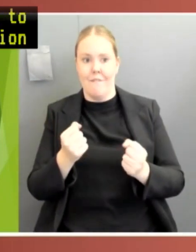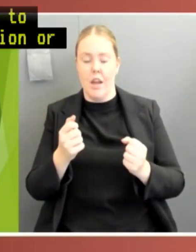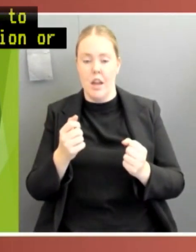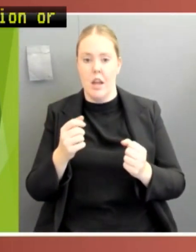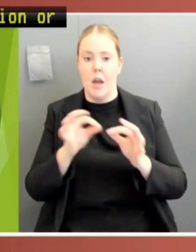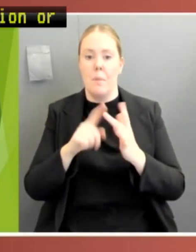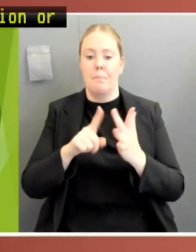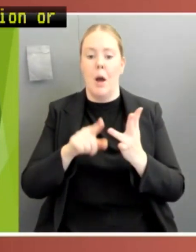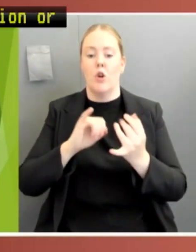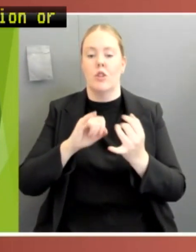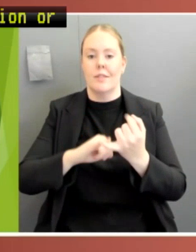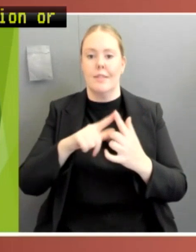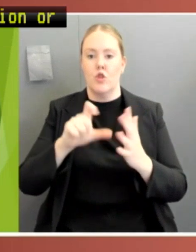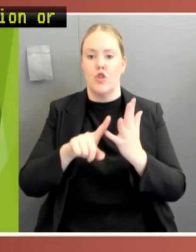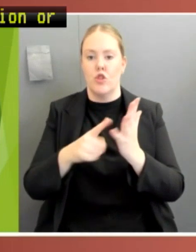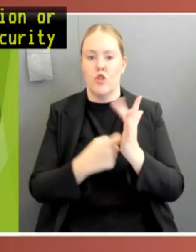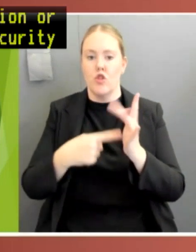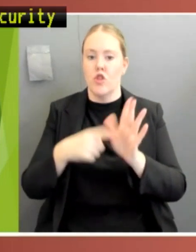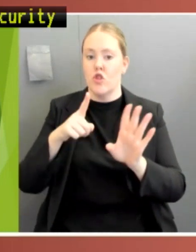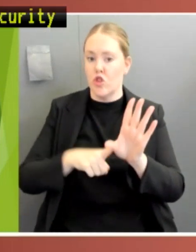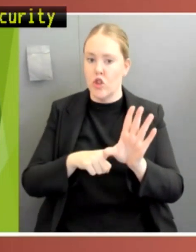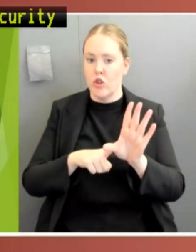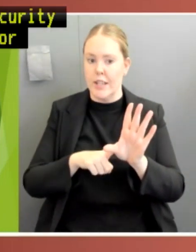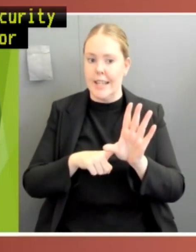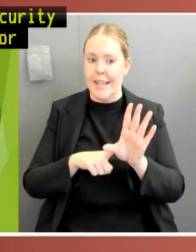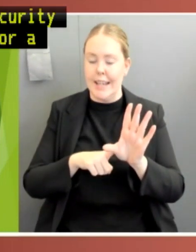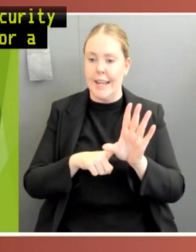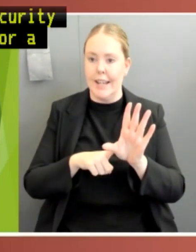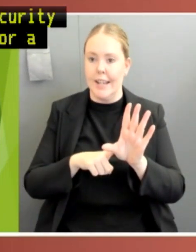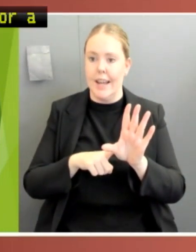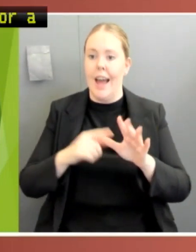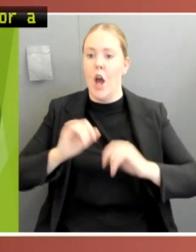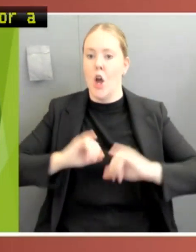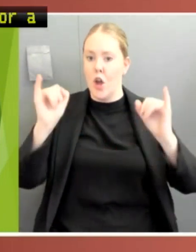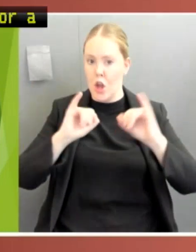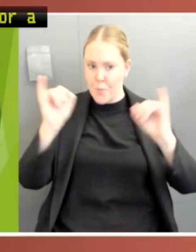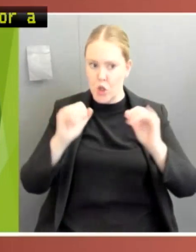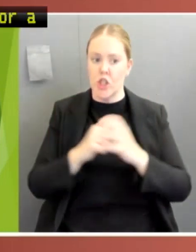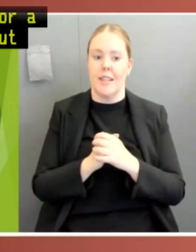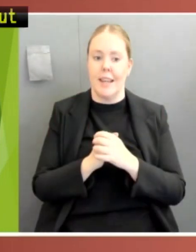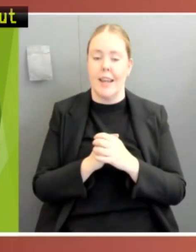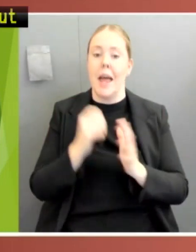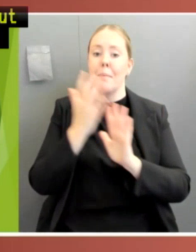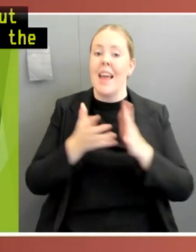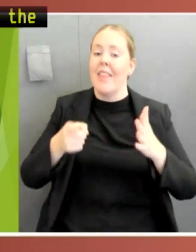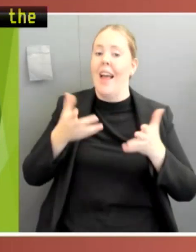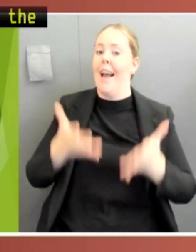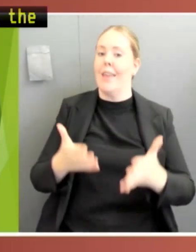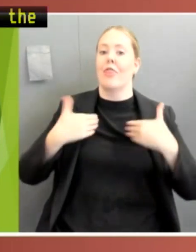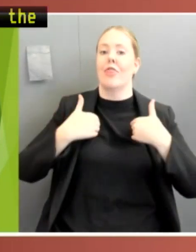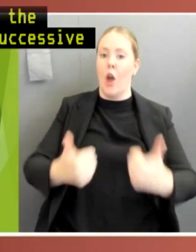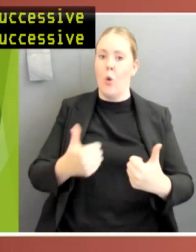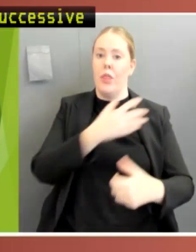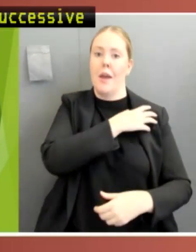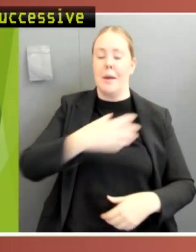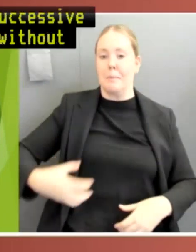period extends for a maximum of three months. But parliament also authorised the Governor-General to make successive declarations of emergency without limiting how many times this can